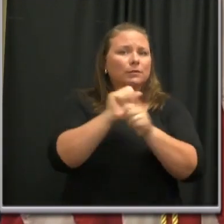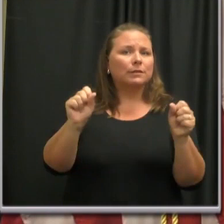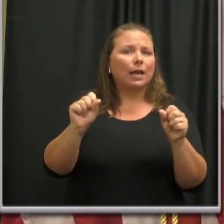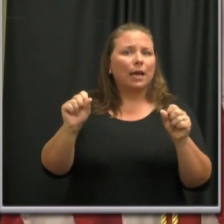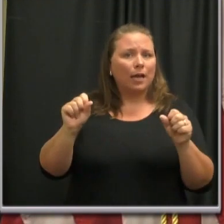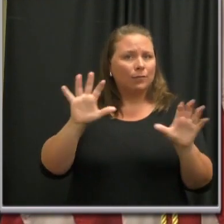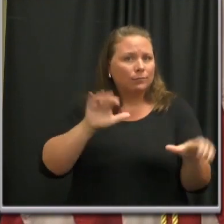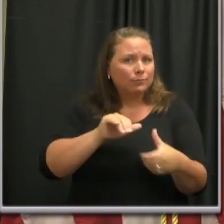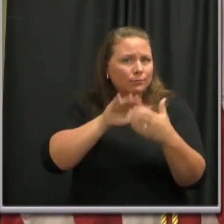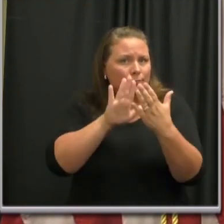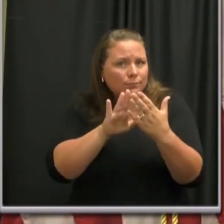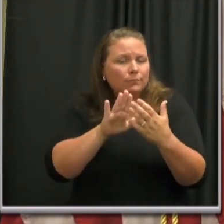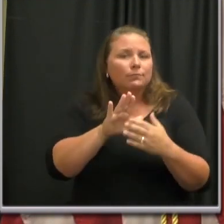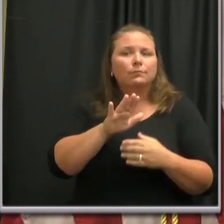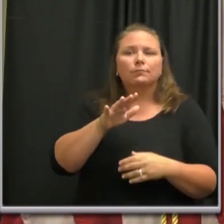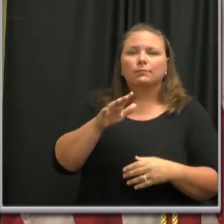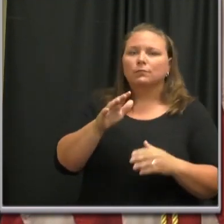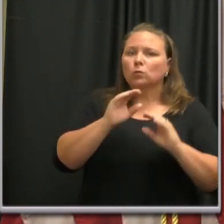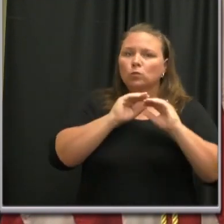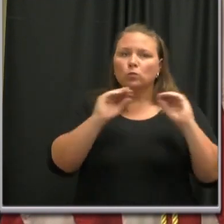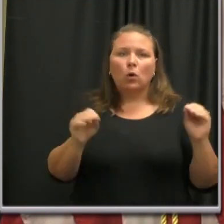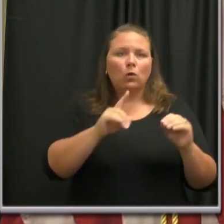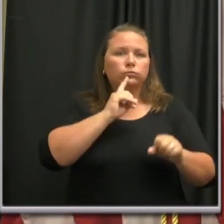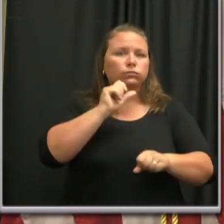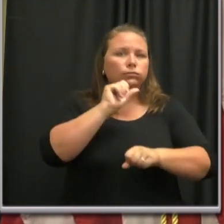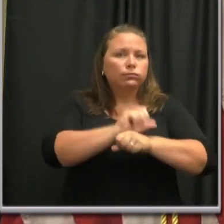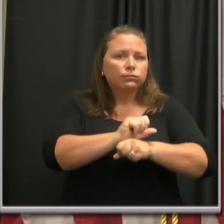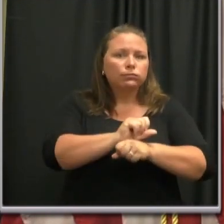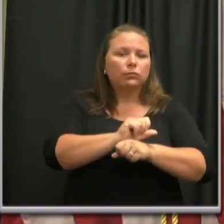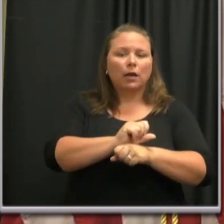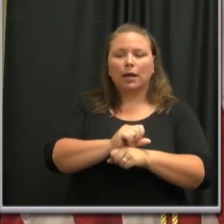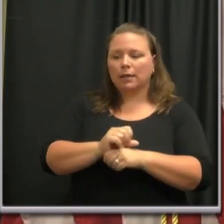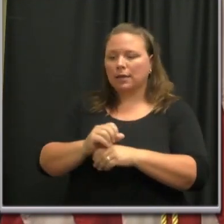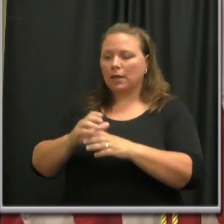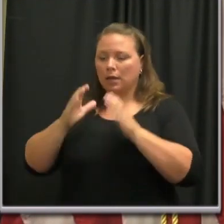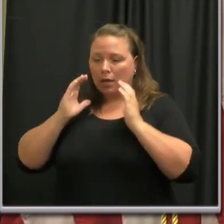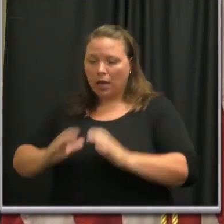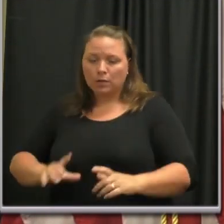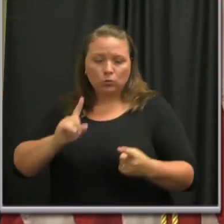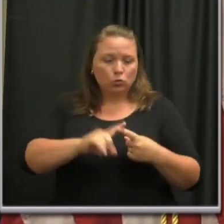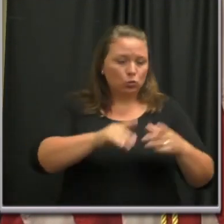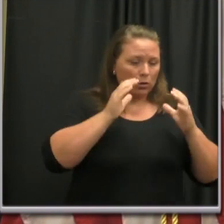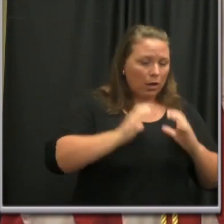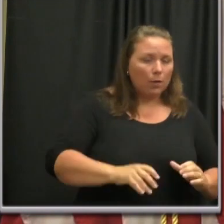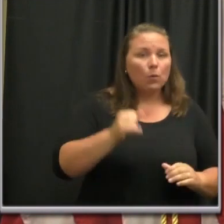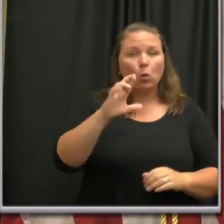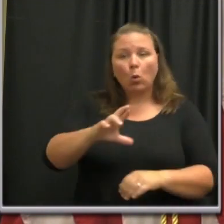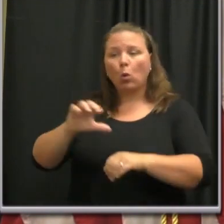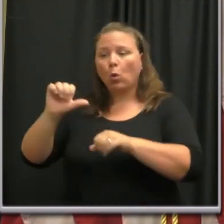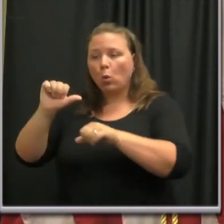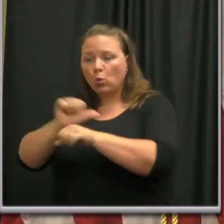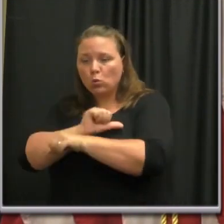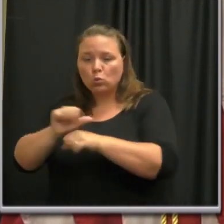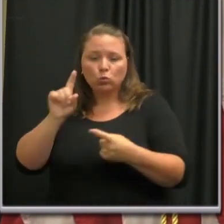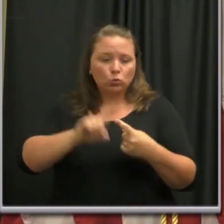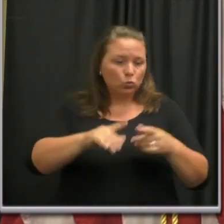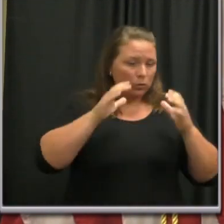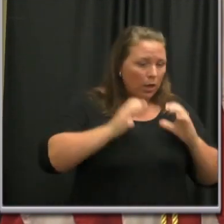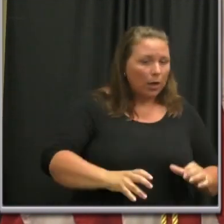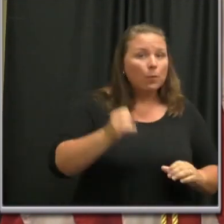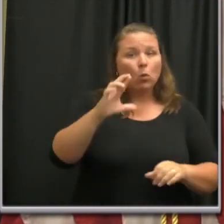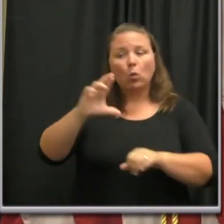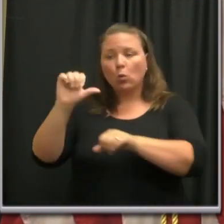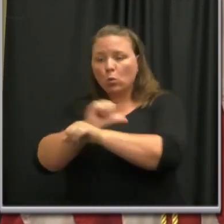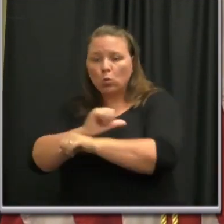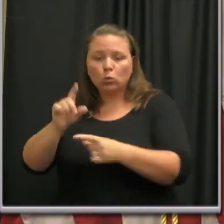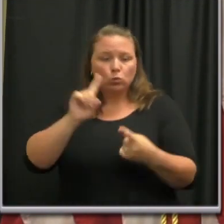there has not been a single documented case of patron-to-patron or patron-to-employee or employee-to-patron spread of